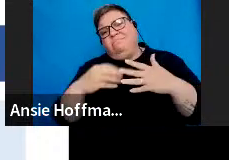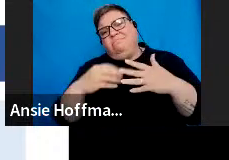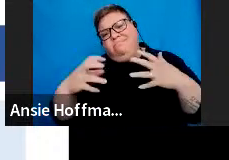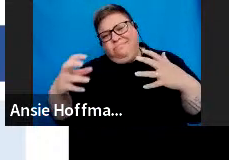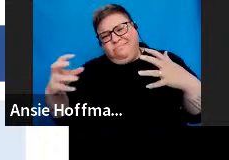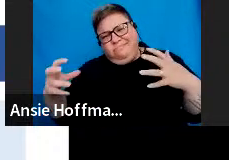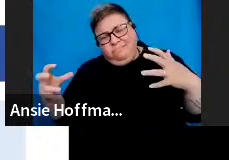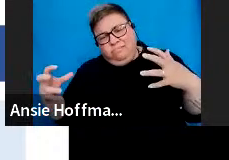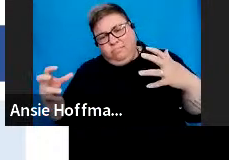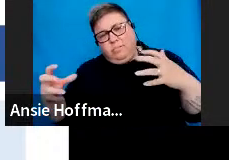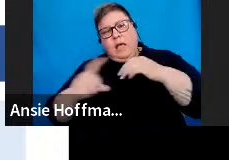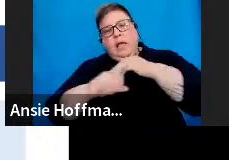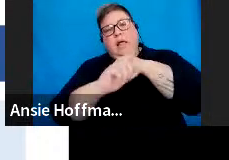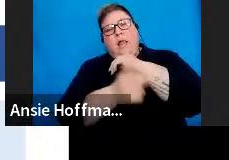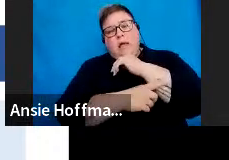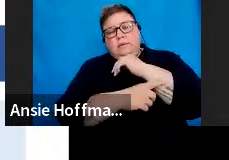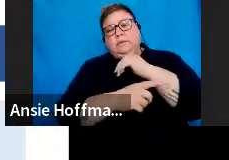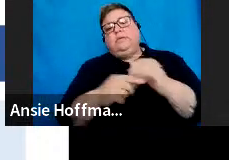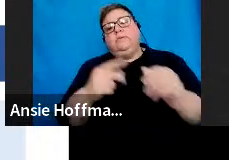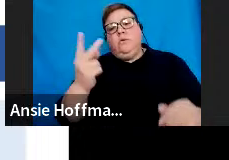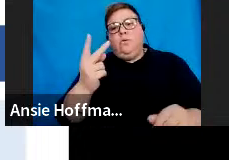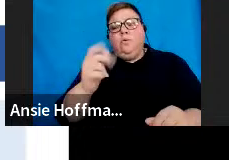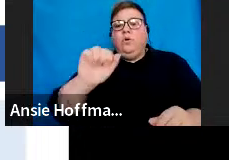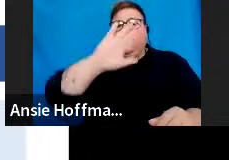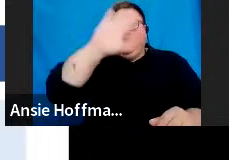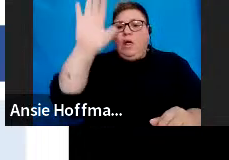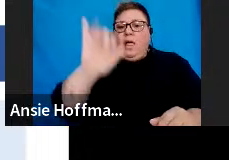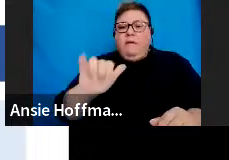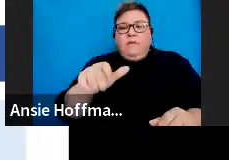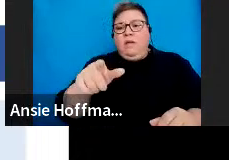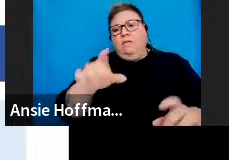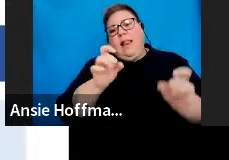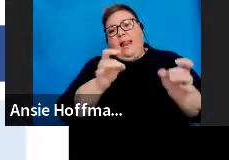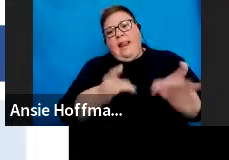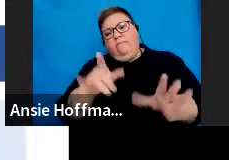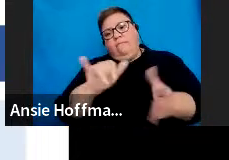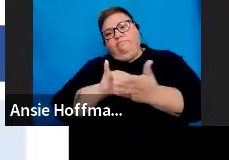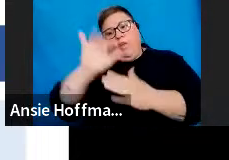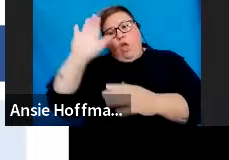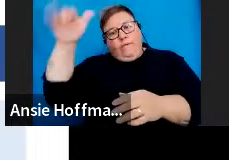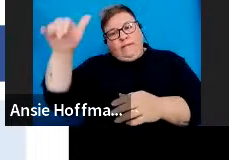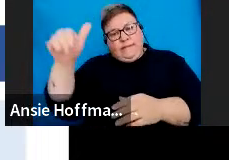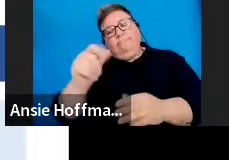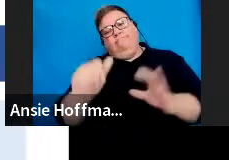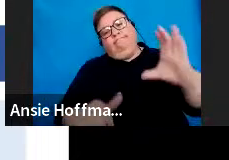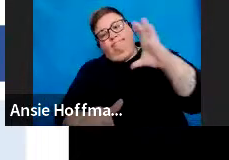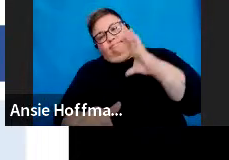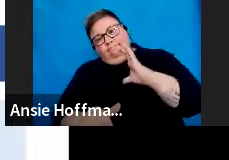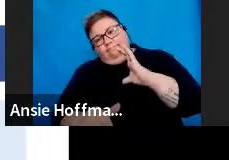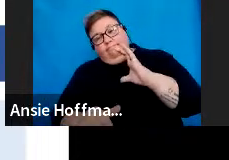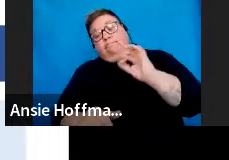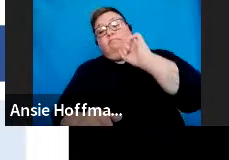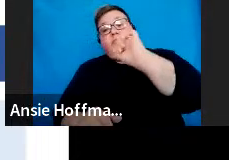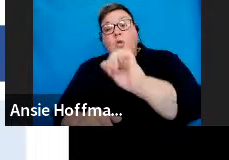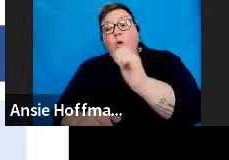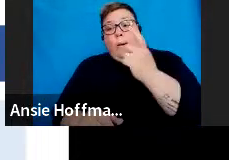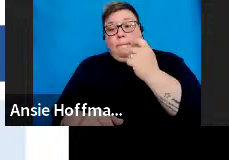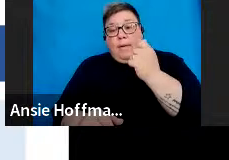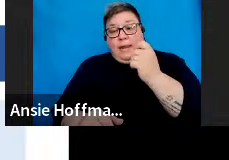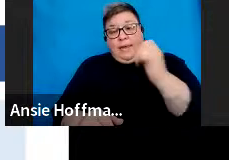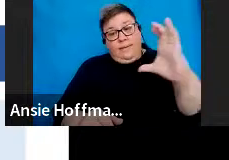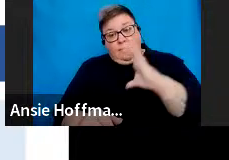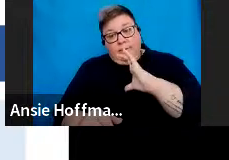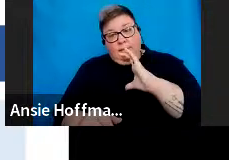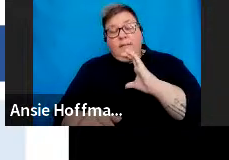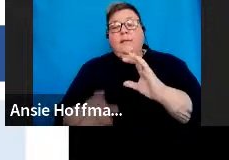lastly, the cessation of your South African residence. And then you get your form E, your lump sum paid after retirement by an